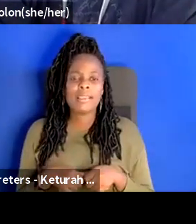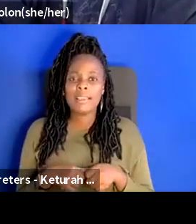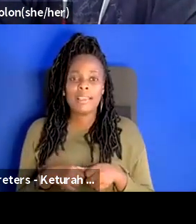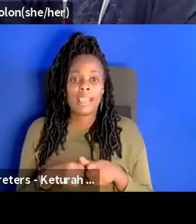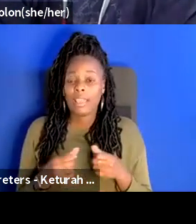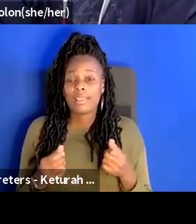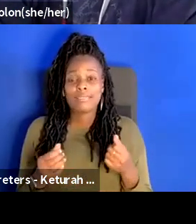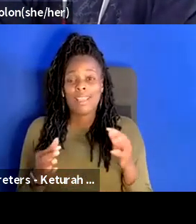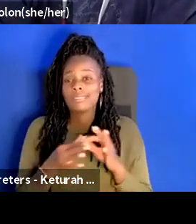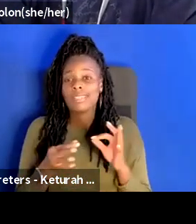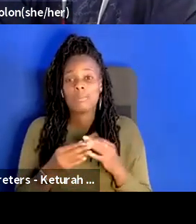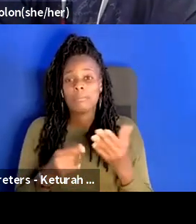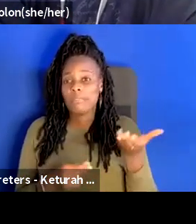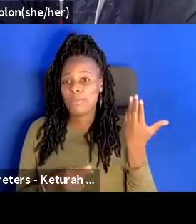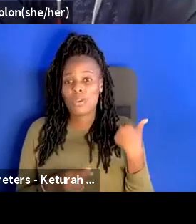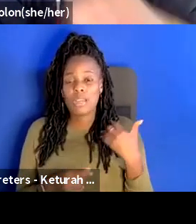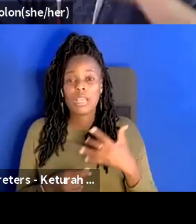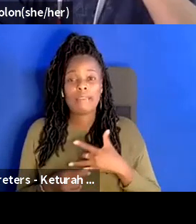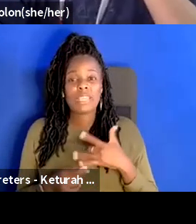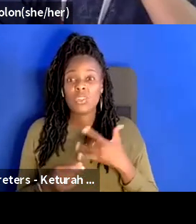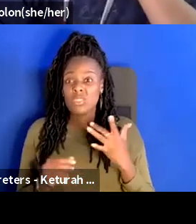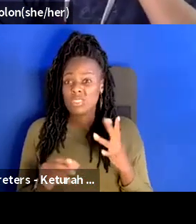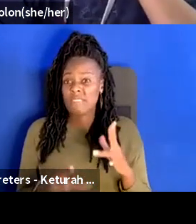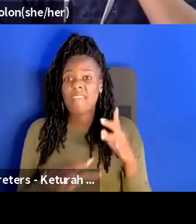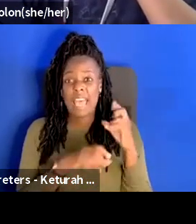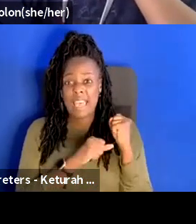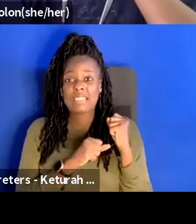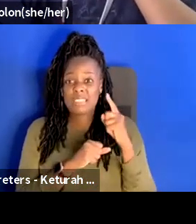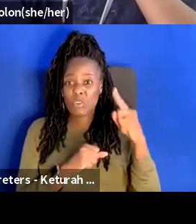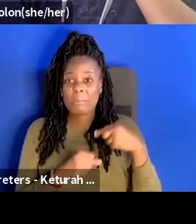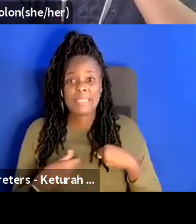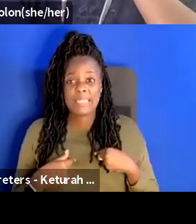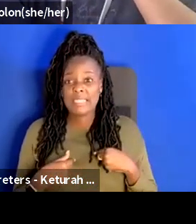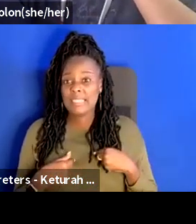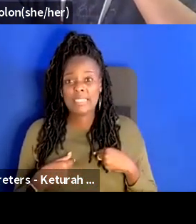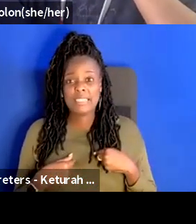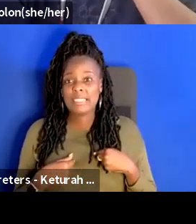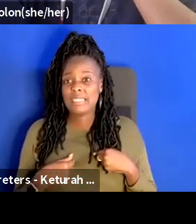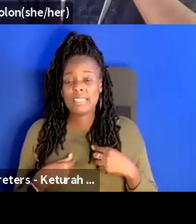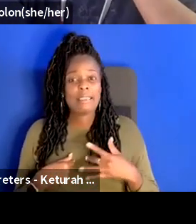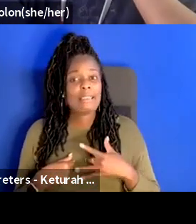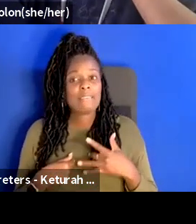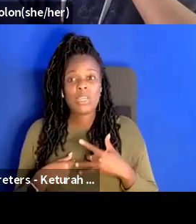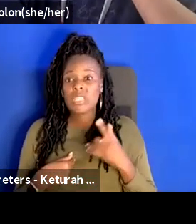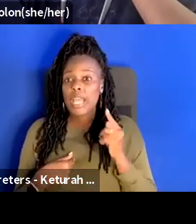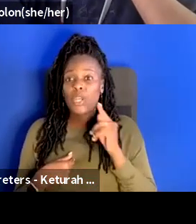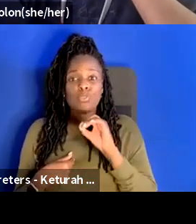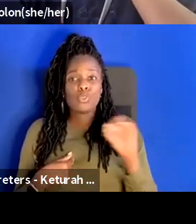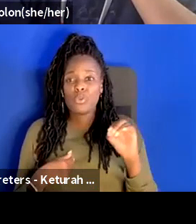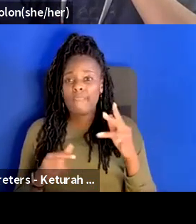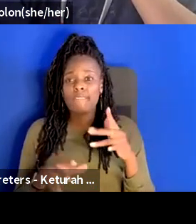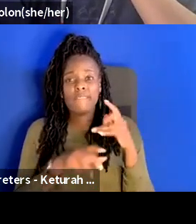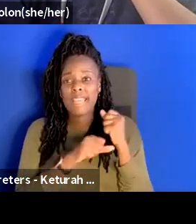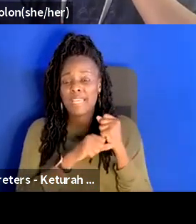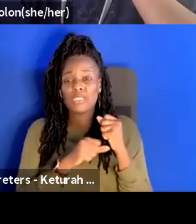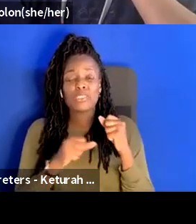beginning it feels really fast to me to me personally it feels like too fast too soon but here